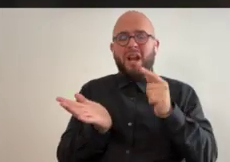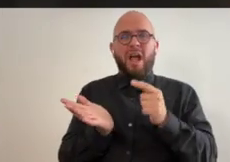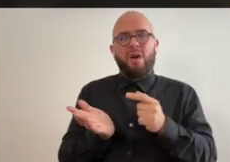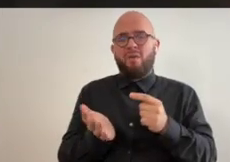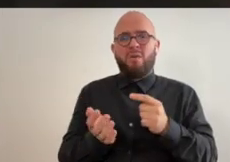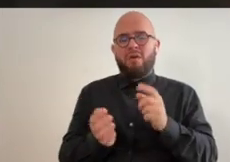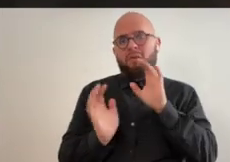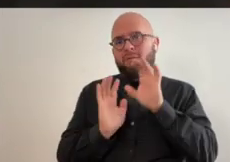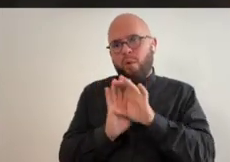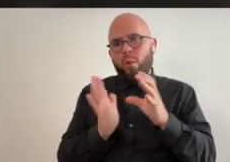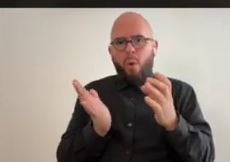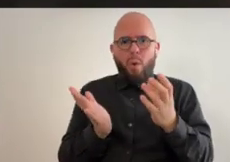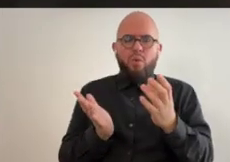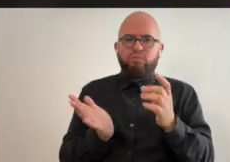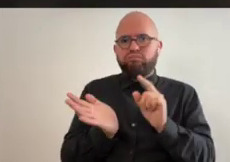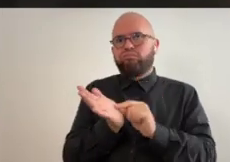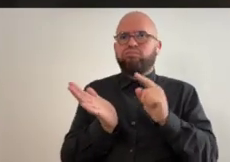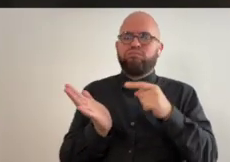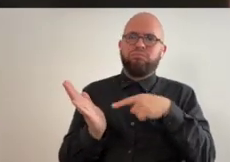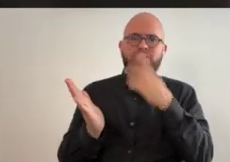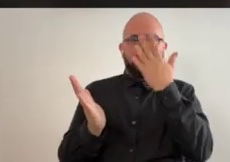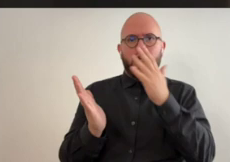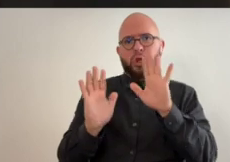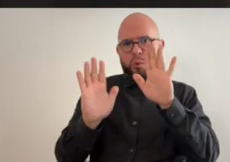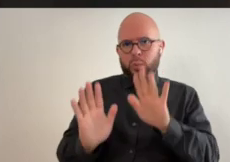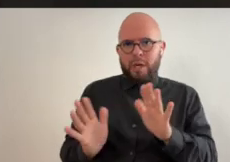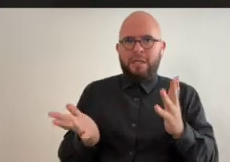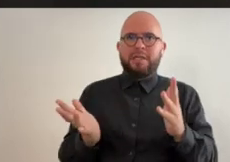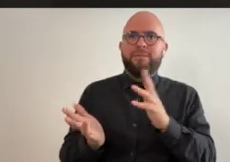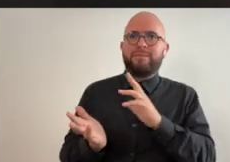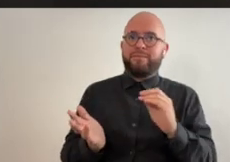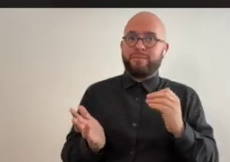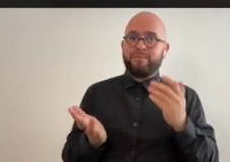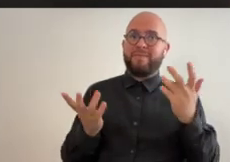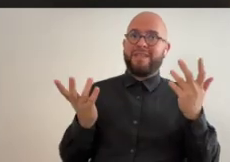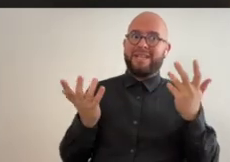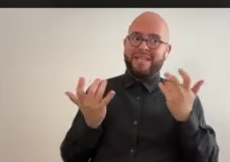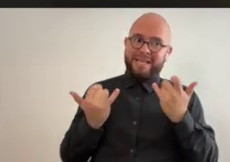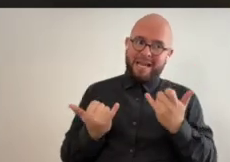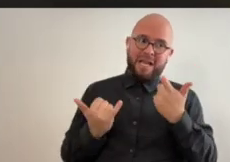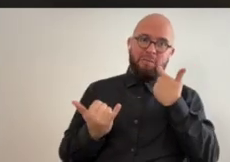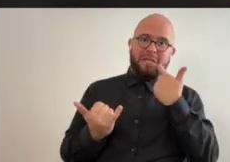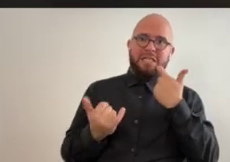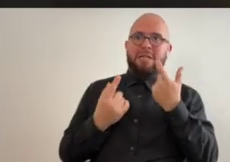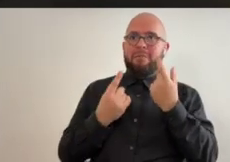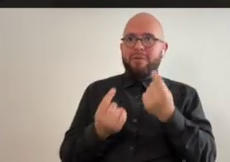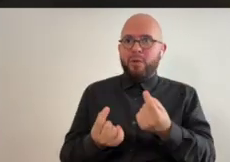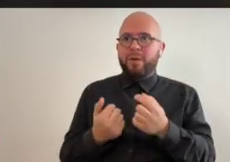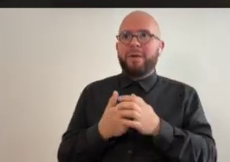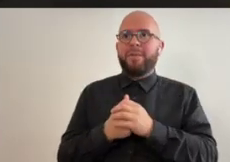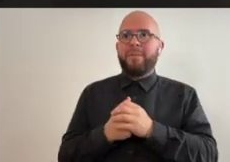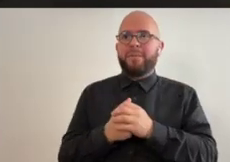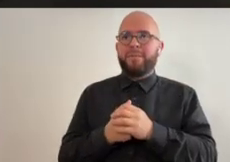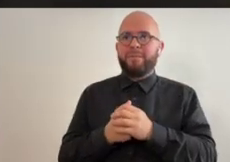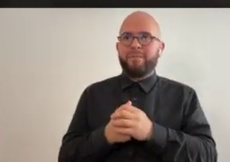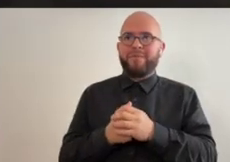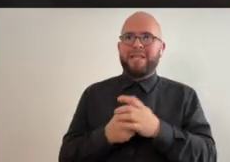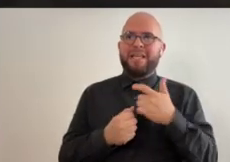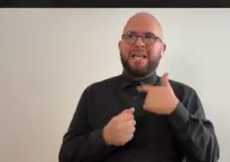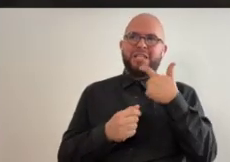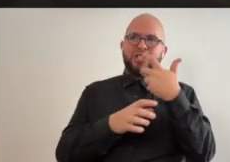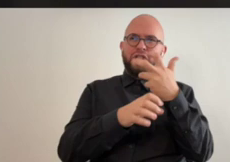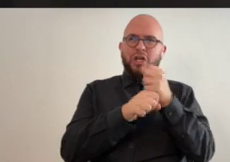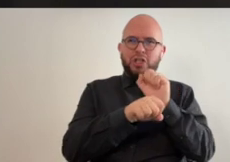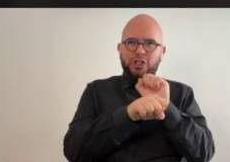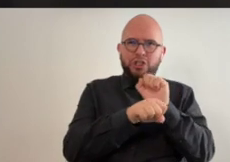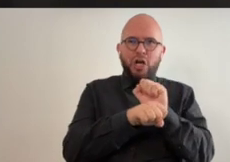in that world and then i just print it out on photographic prints which always look great and what i've been starting